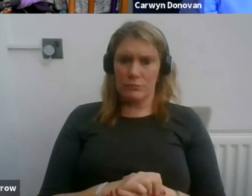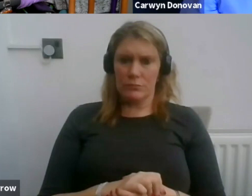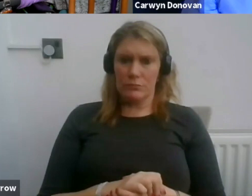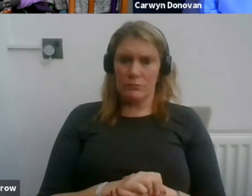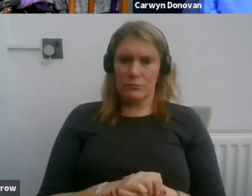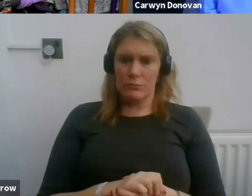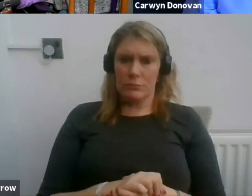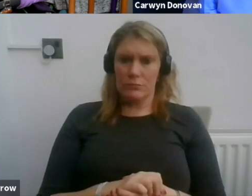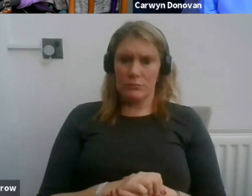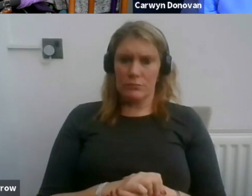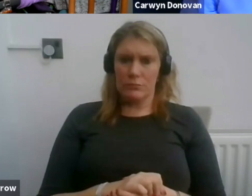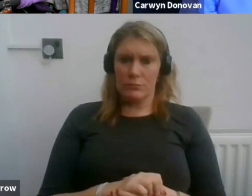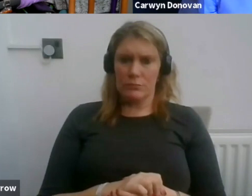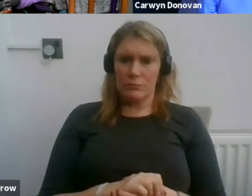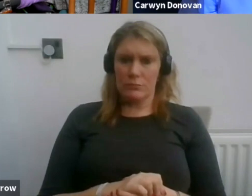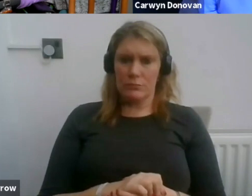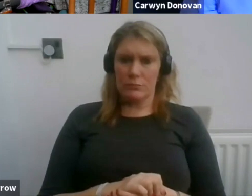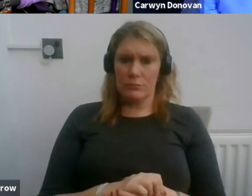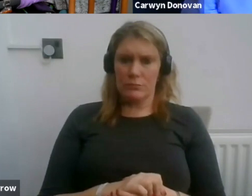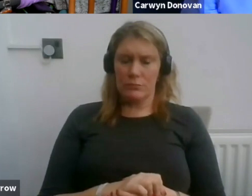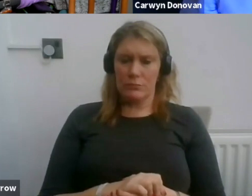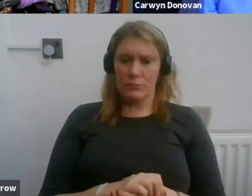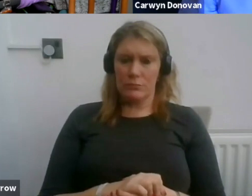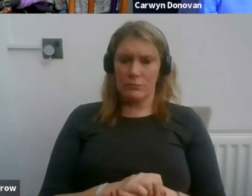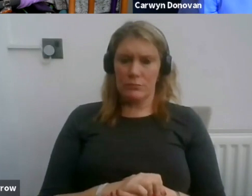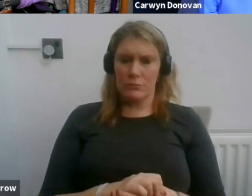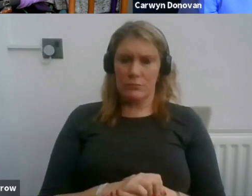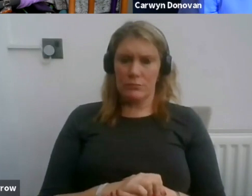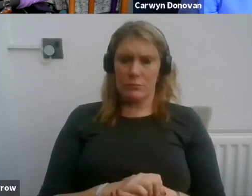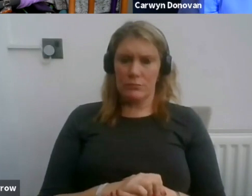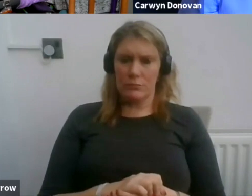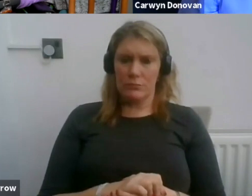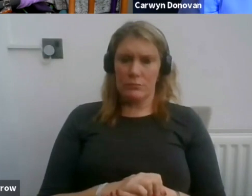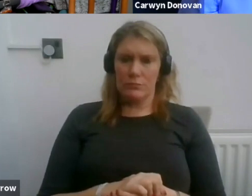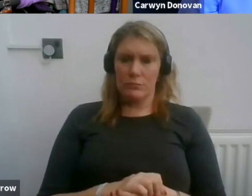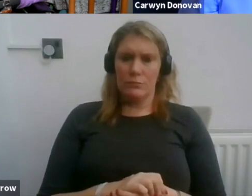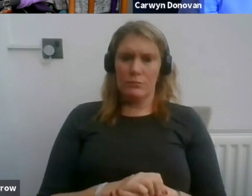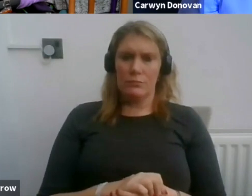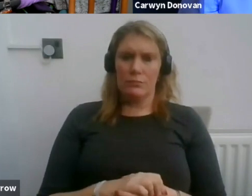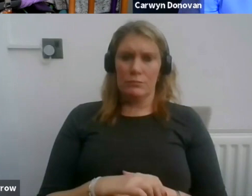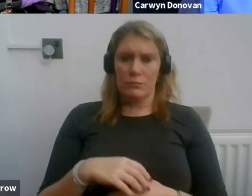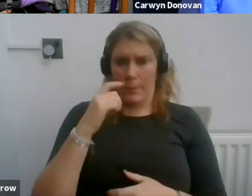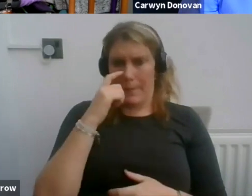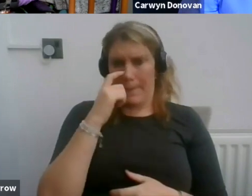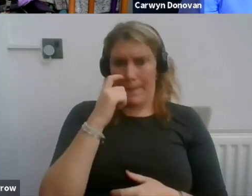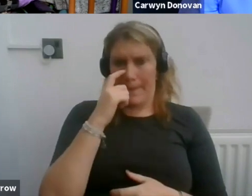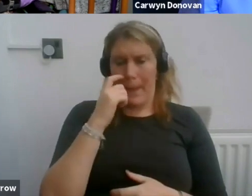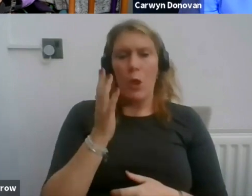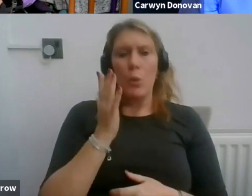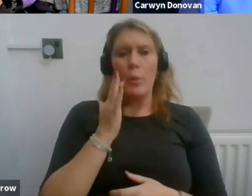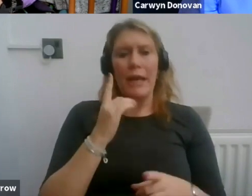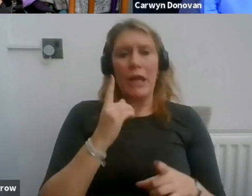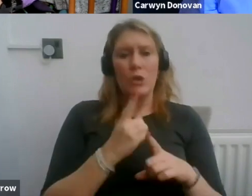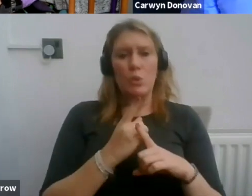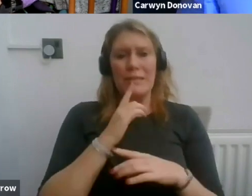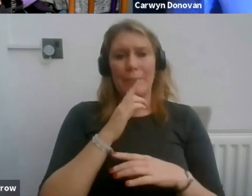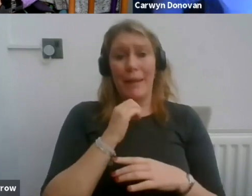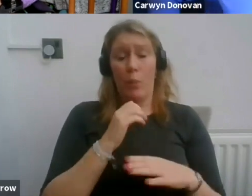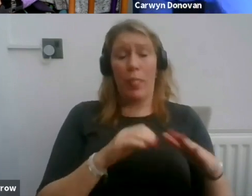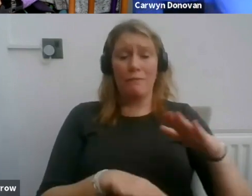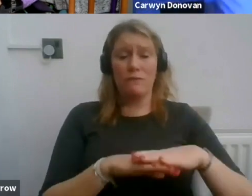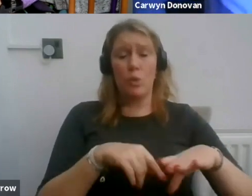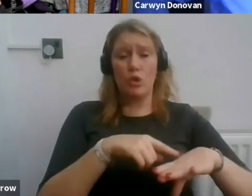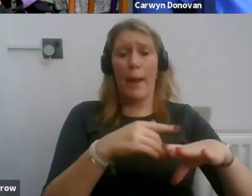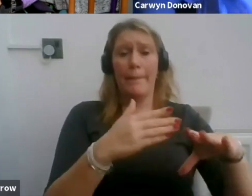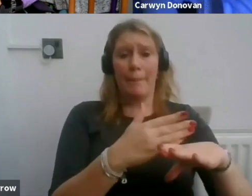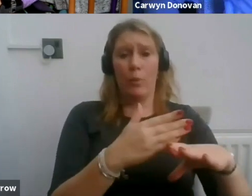considering making that leap from being full-time employed to becoming self-employed, well,